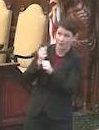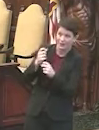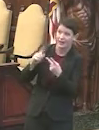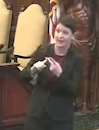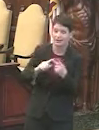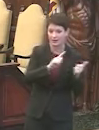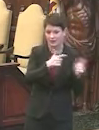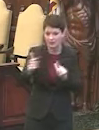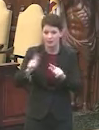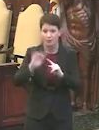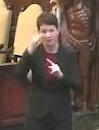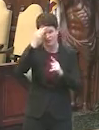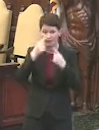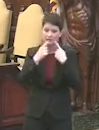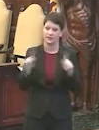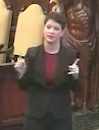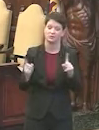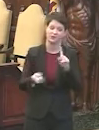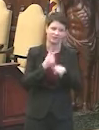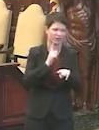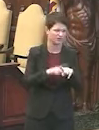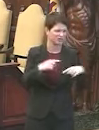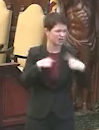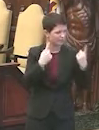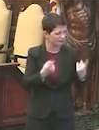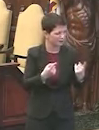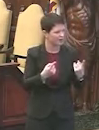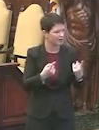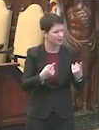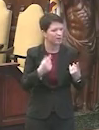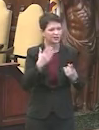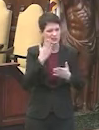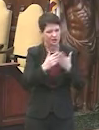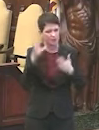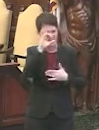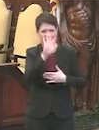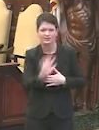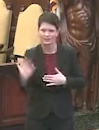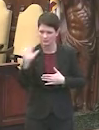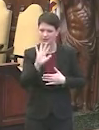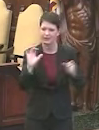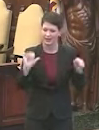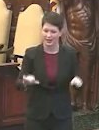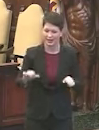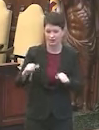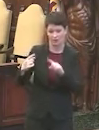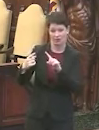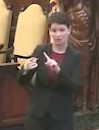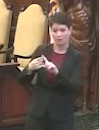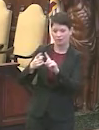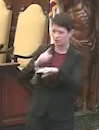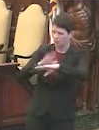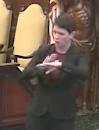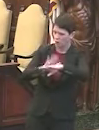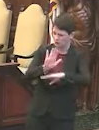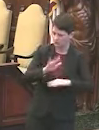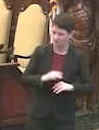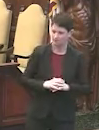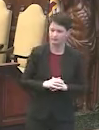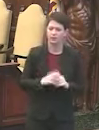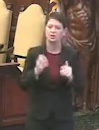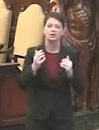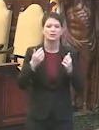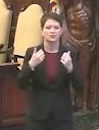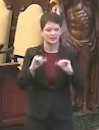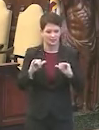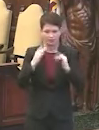But with the new federal announcement, for the first time, I think the numbers will enable us to give some estimates around this. But first, I have a lot of cautions here. There's still